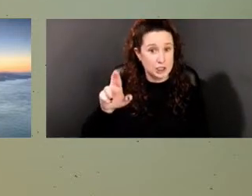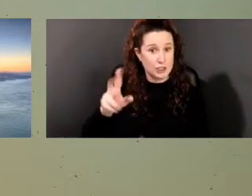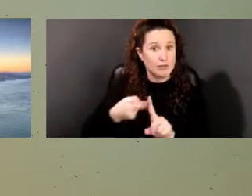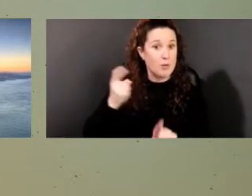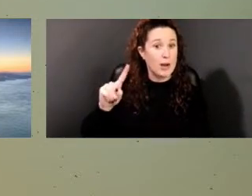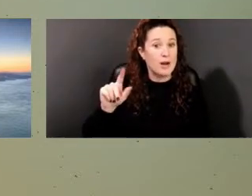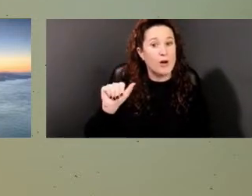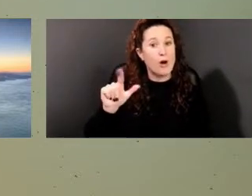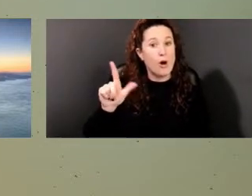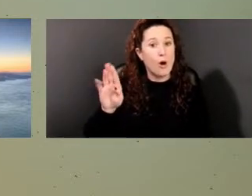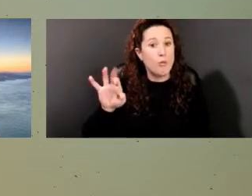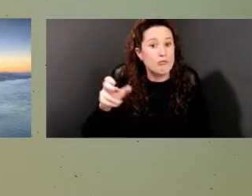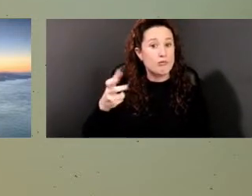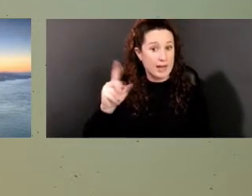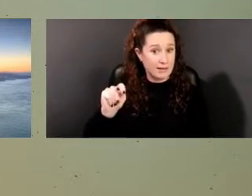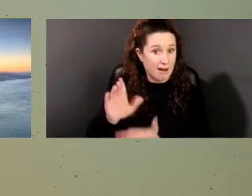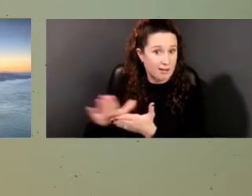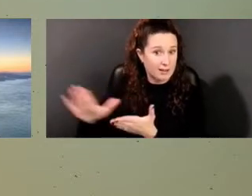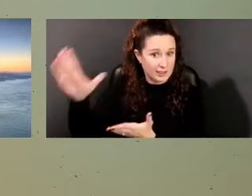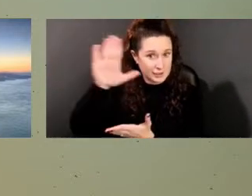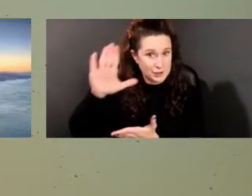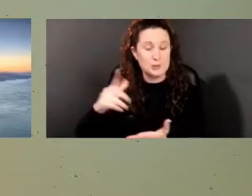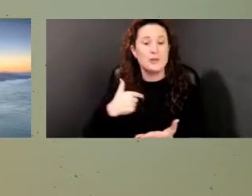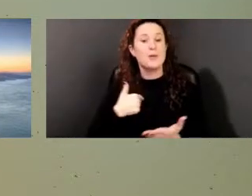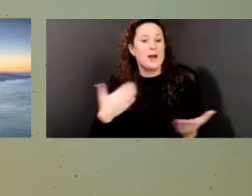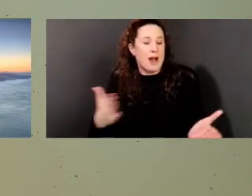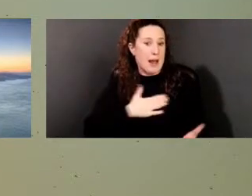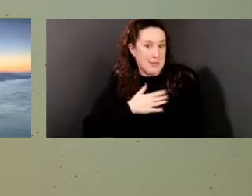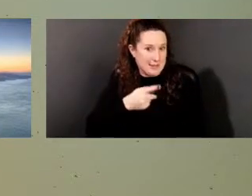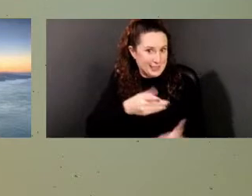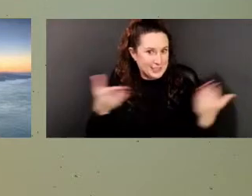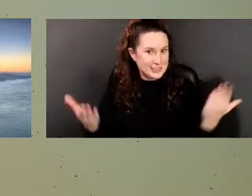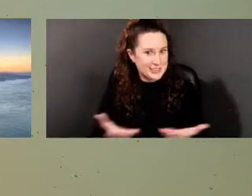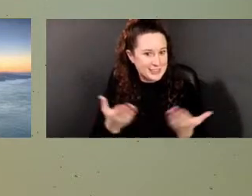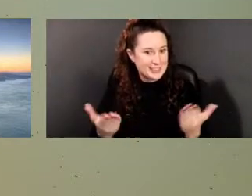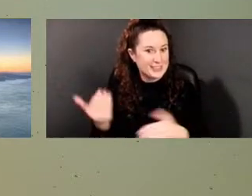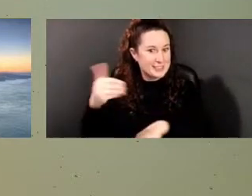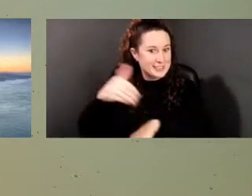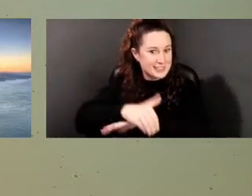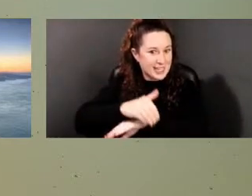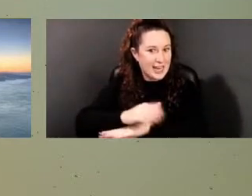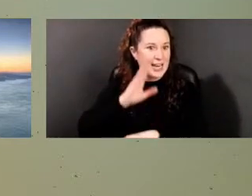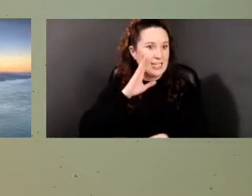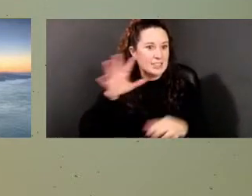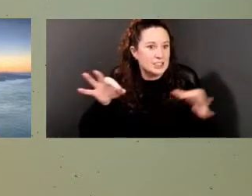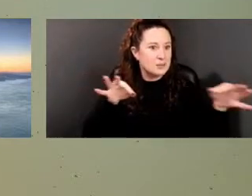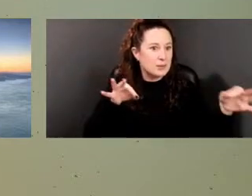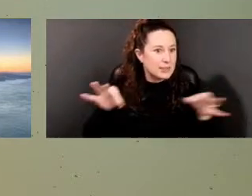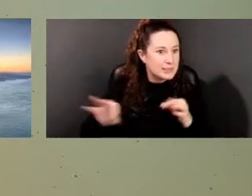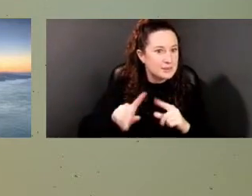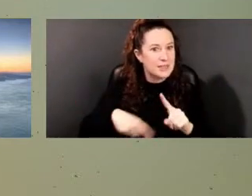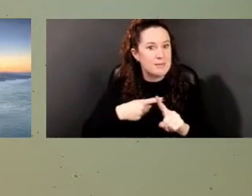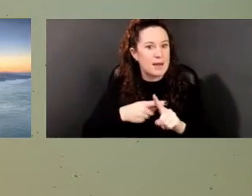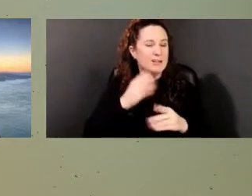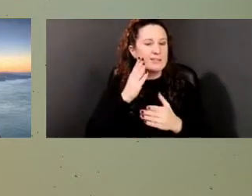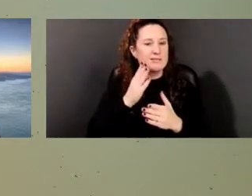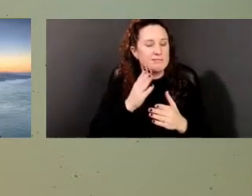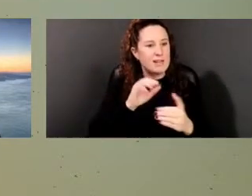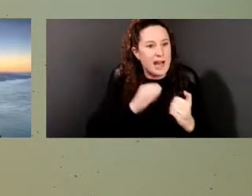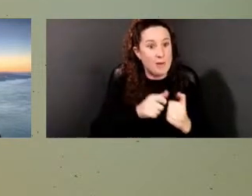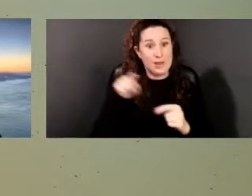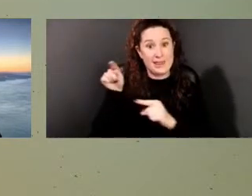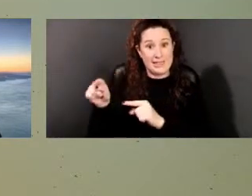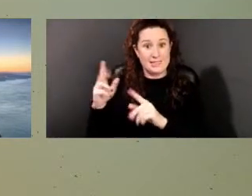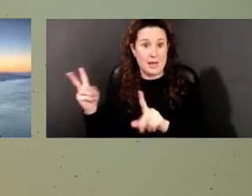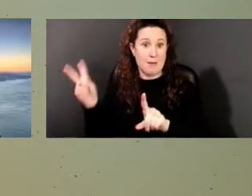evening. And she's going to put the burial ground, this discovery in some national context and we